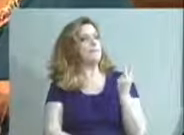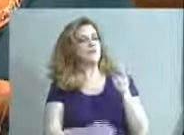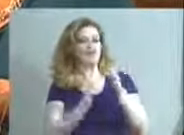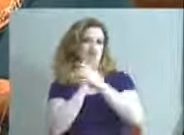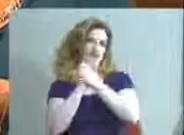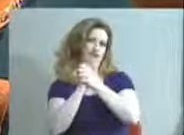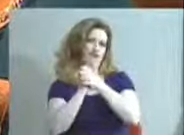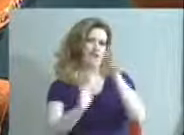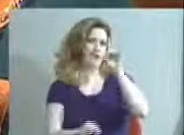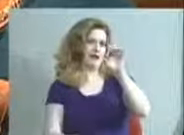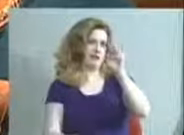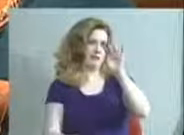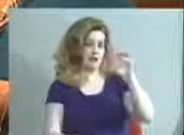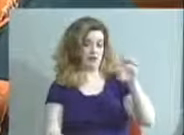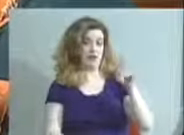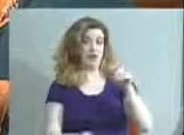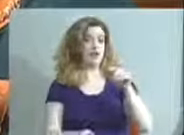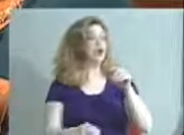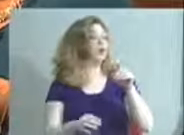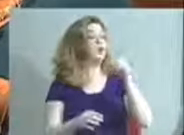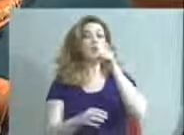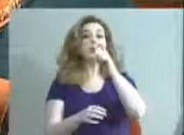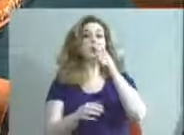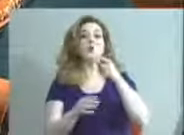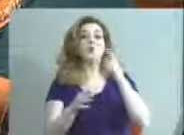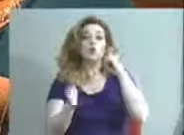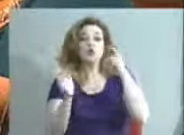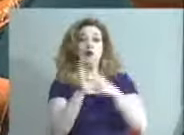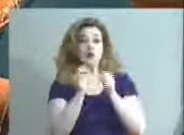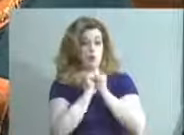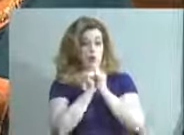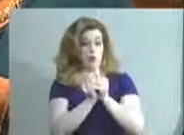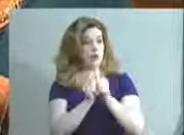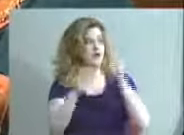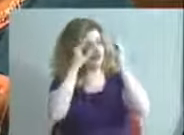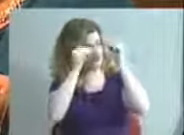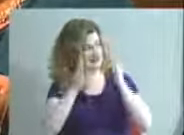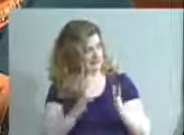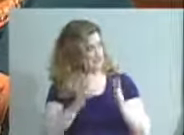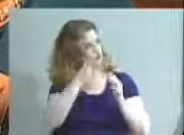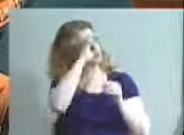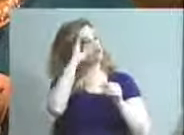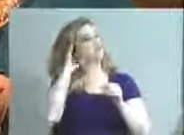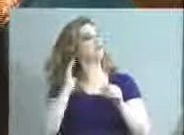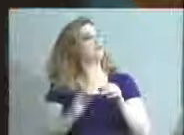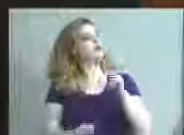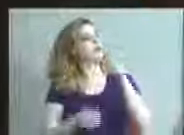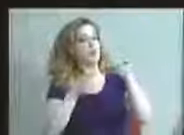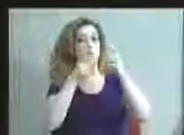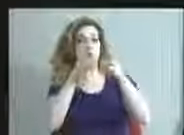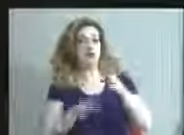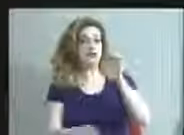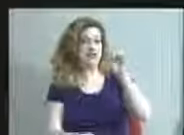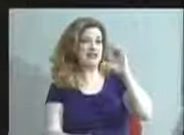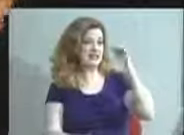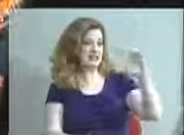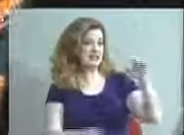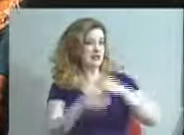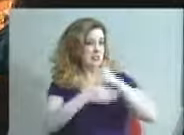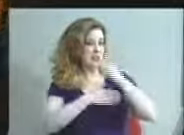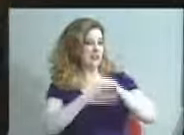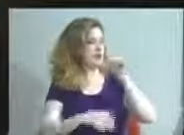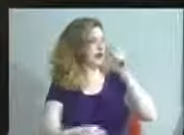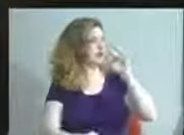joining in the recognition is his teachers autumn guarantee and Brandon skip worth coordinator of ECE programs